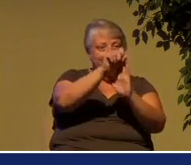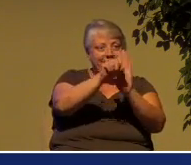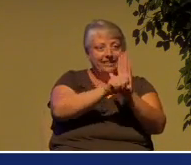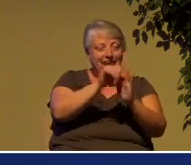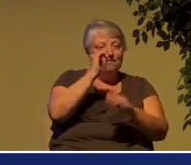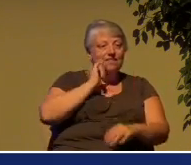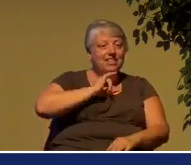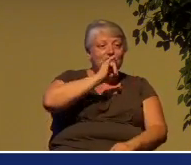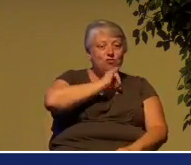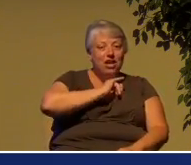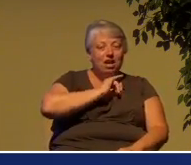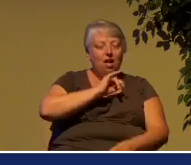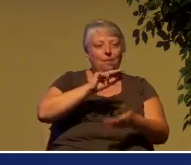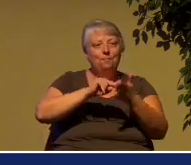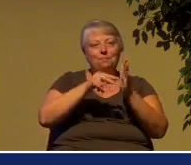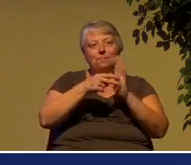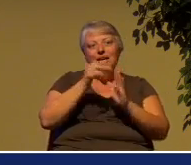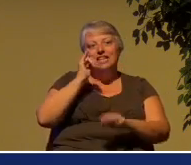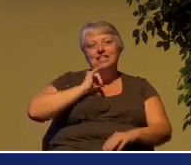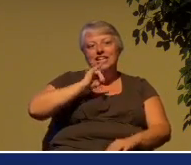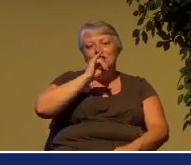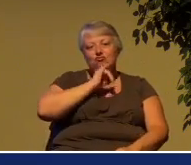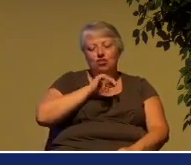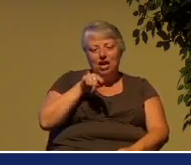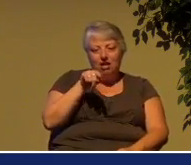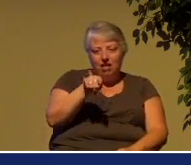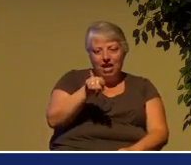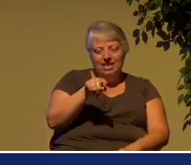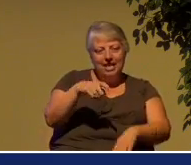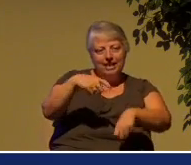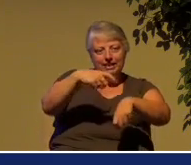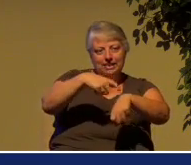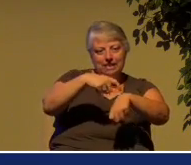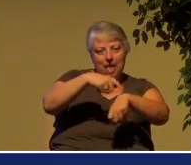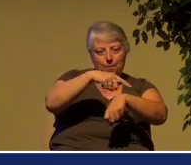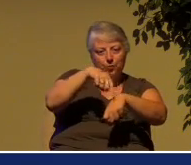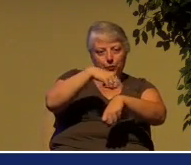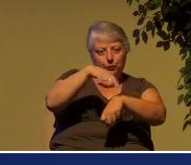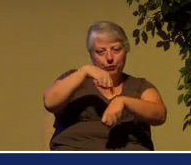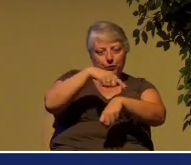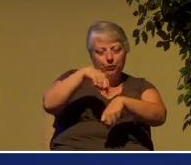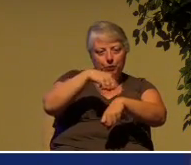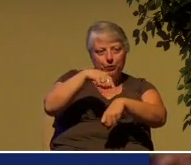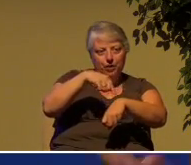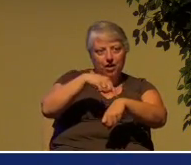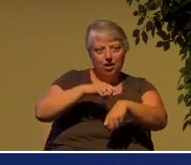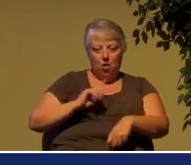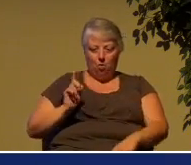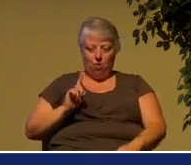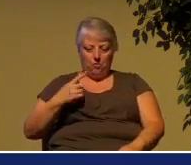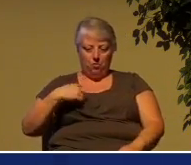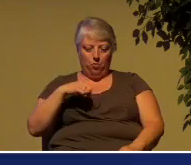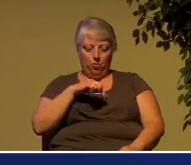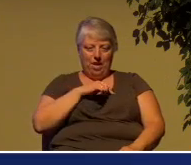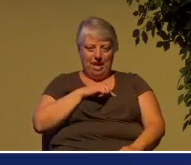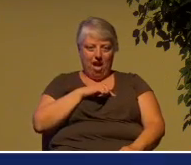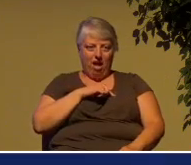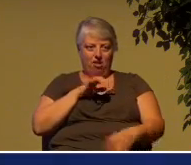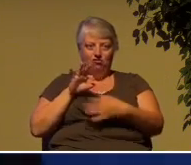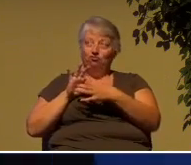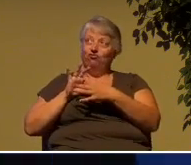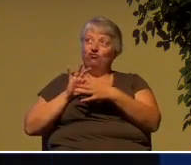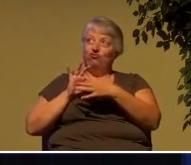as the time clock as to where we are in history's concluding steps